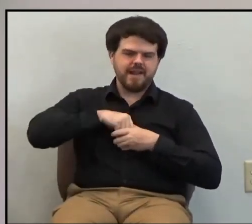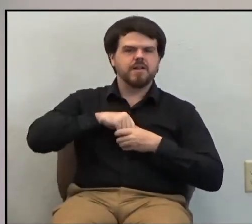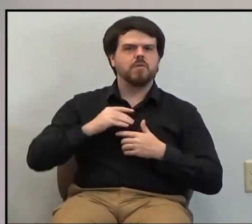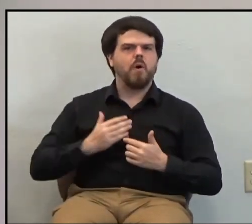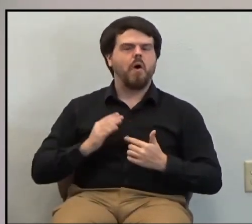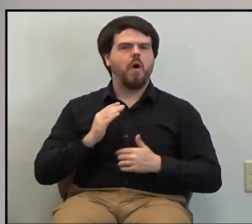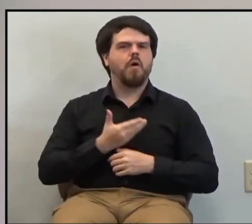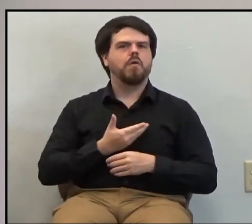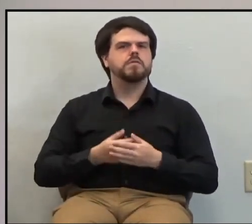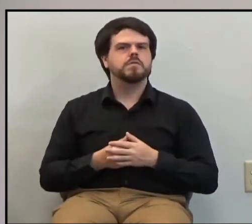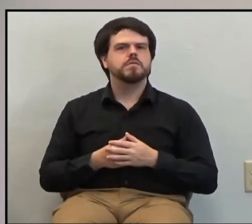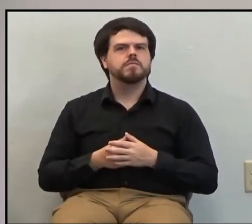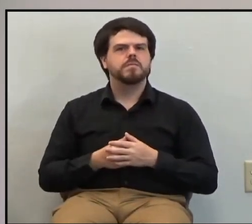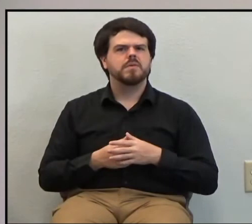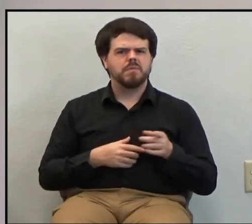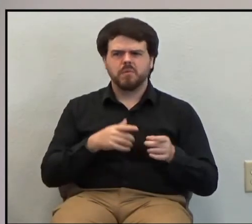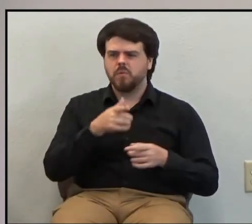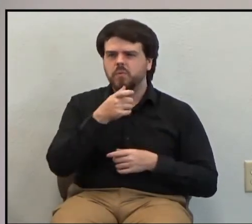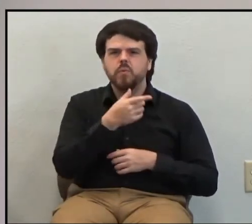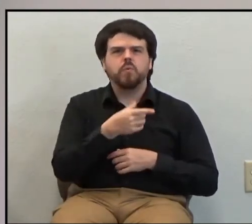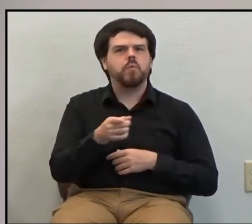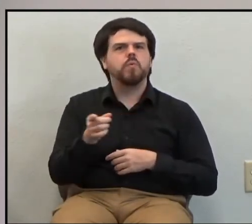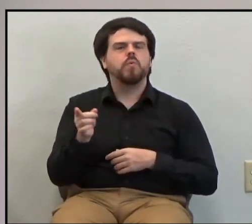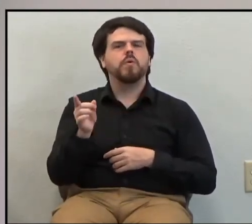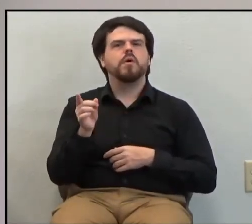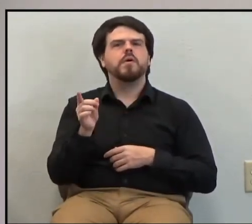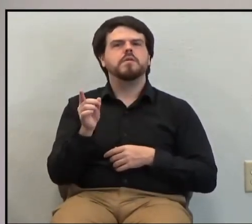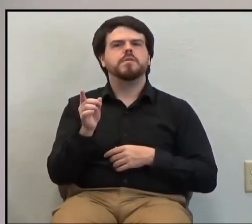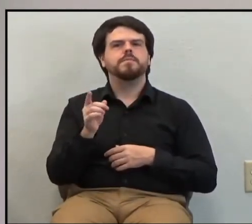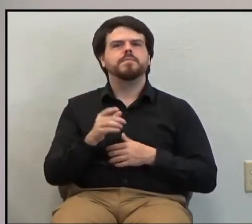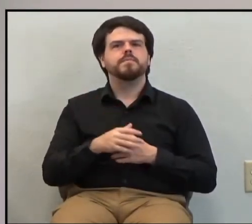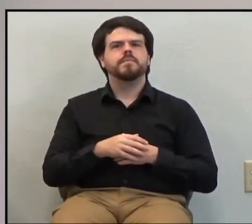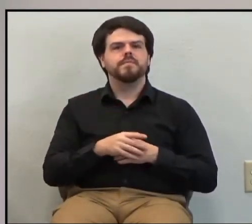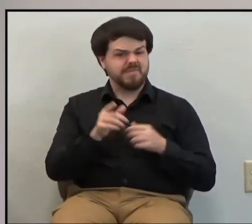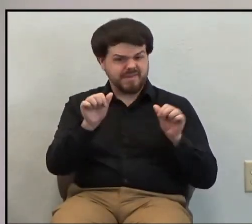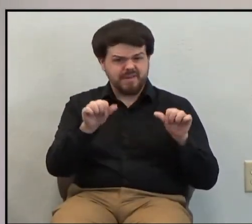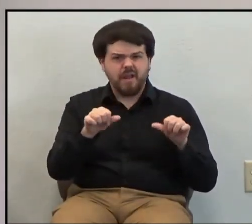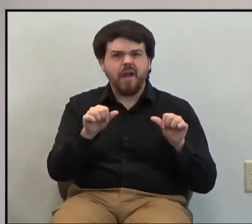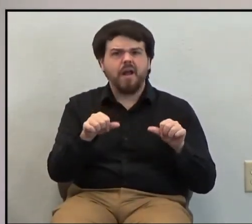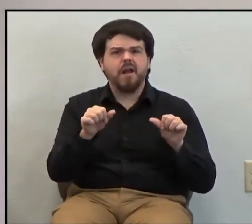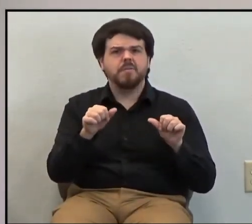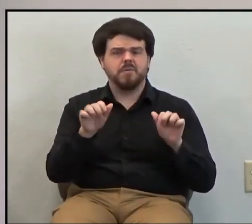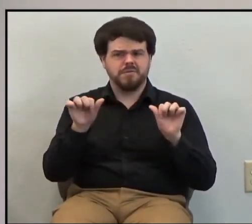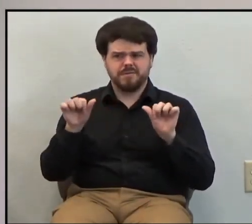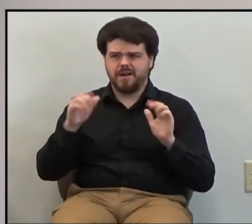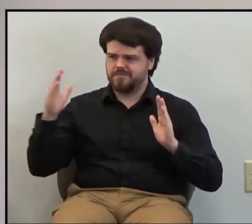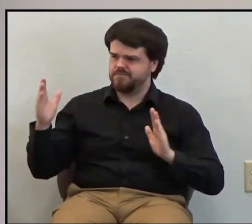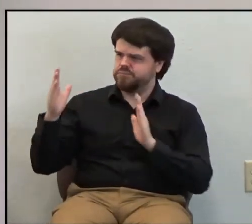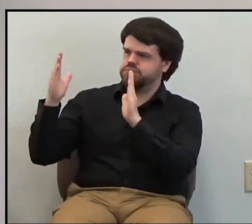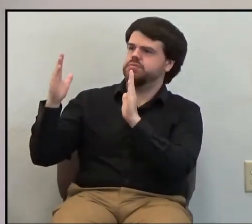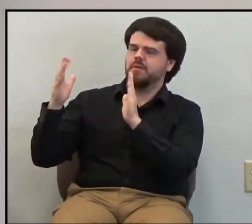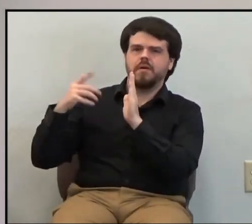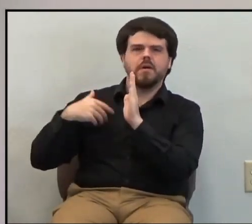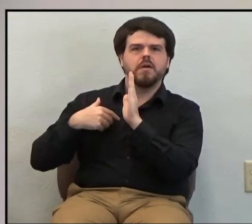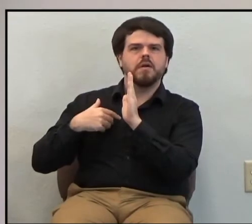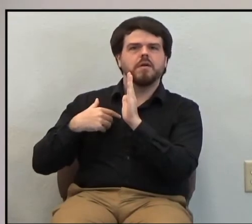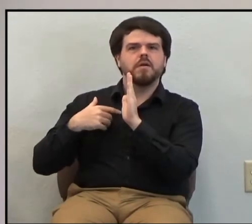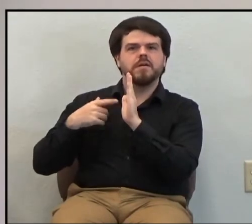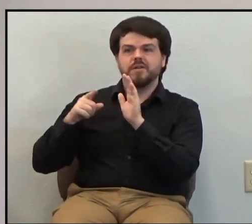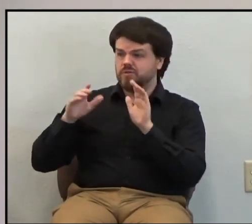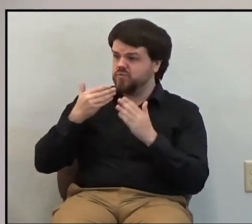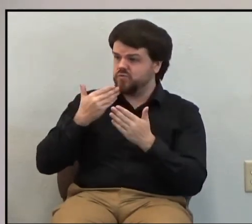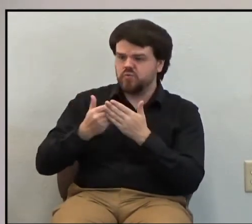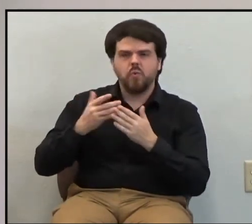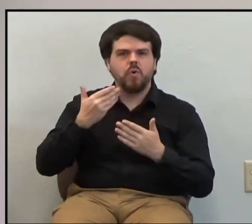And what man or woman is able to stand, to do well